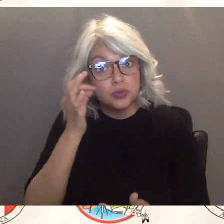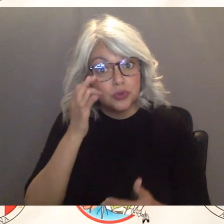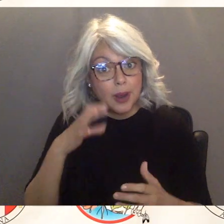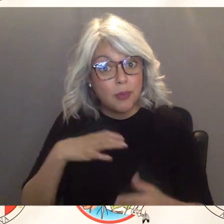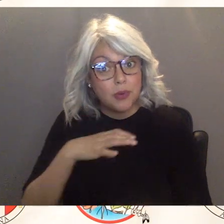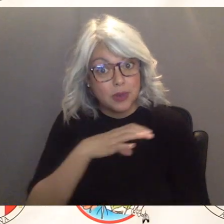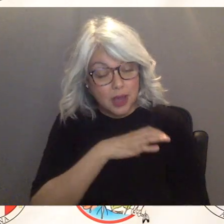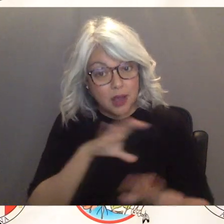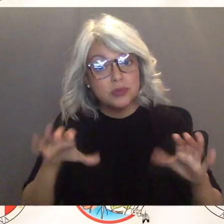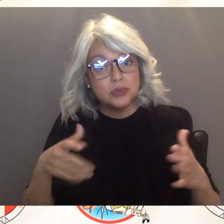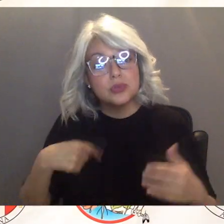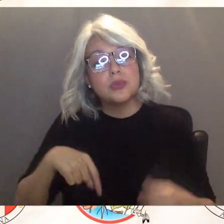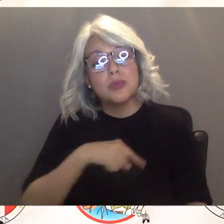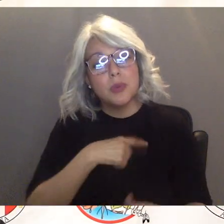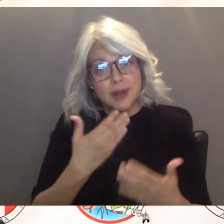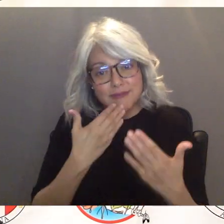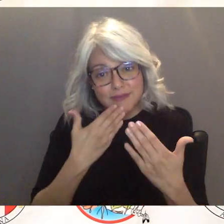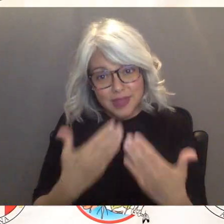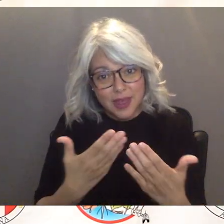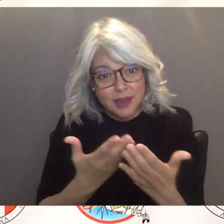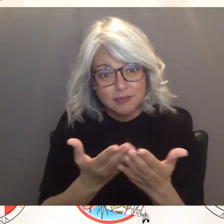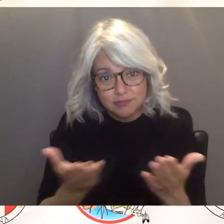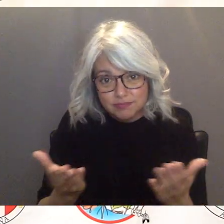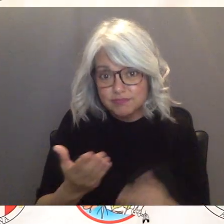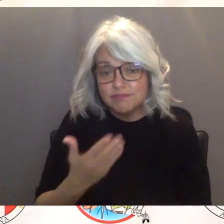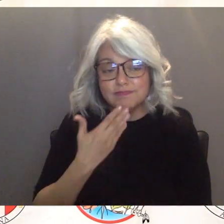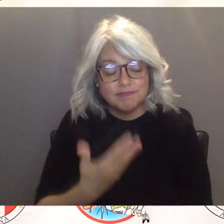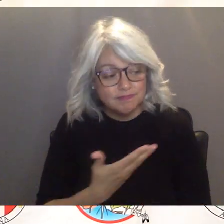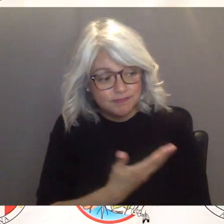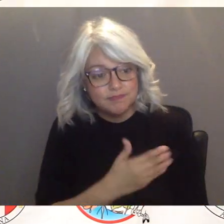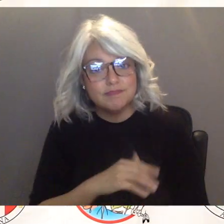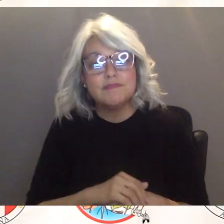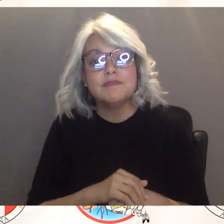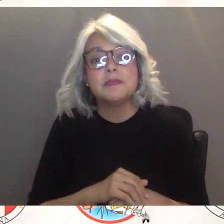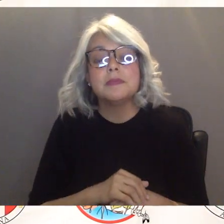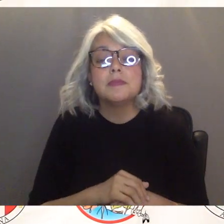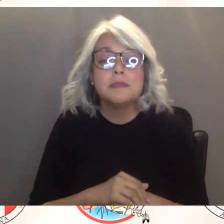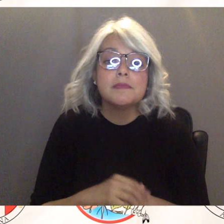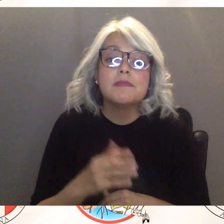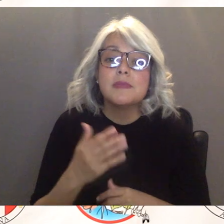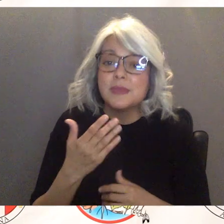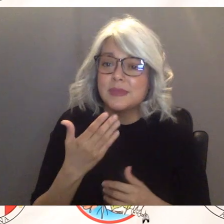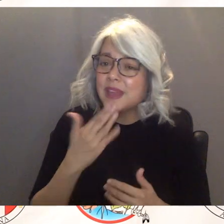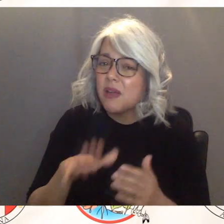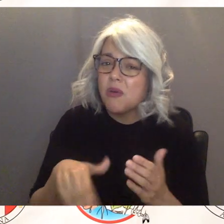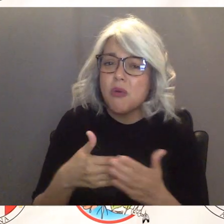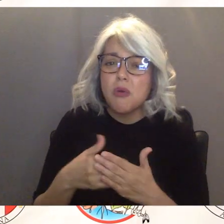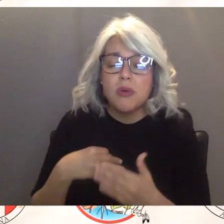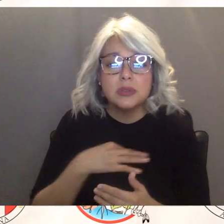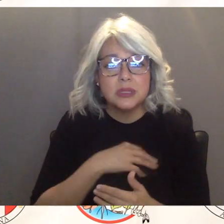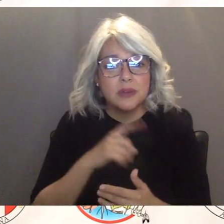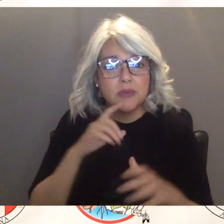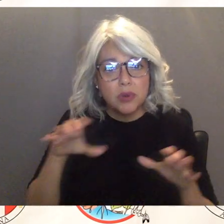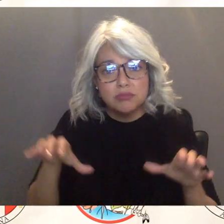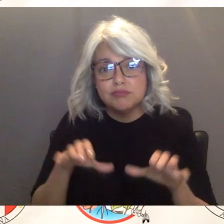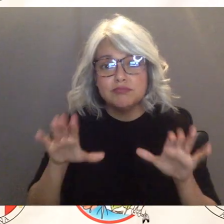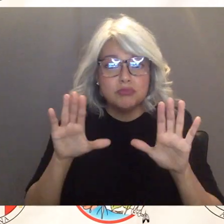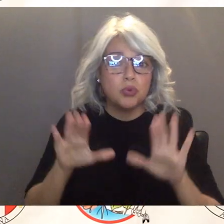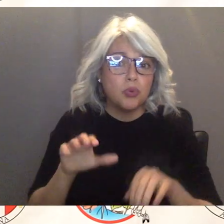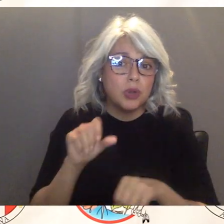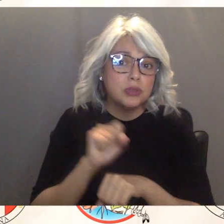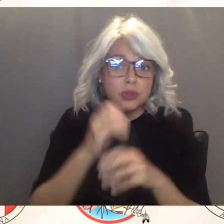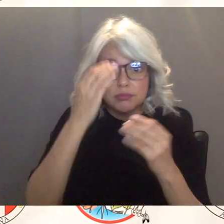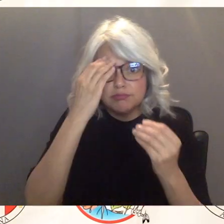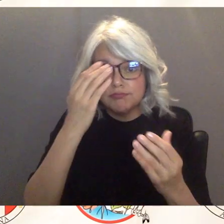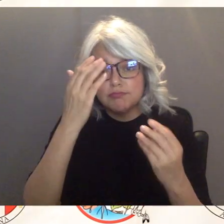thank each and every one of you guys thank Chief Montez here and all of our staff for a great job so far on